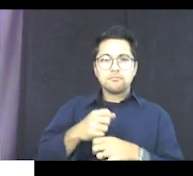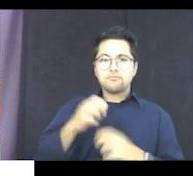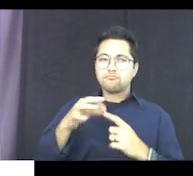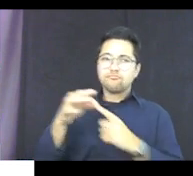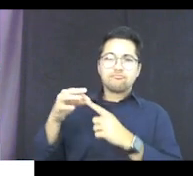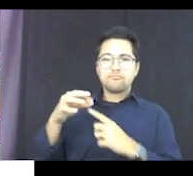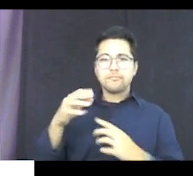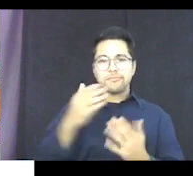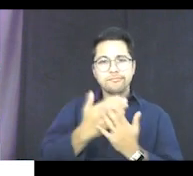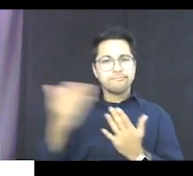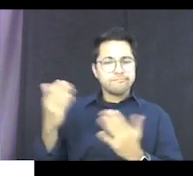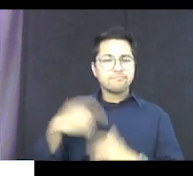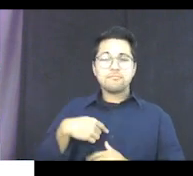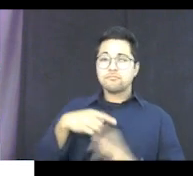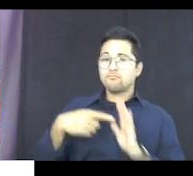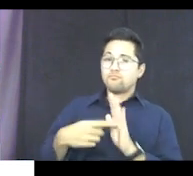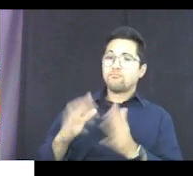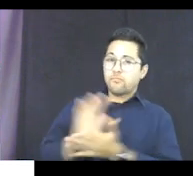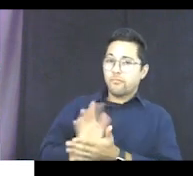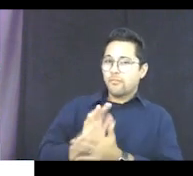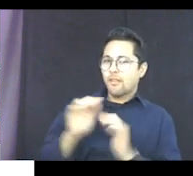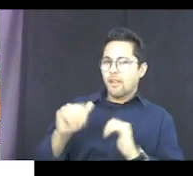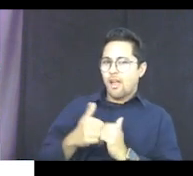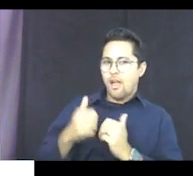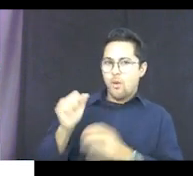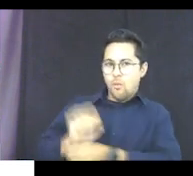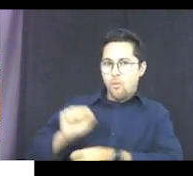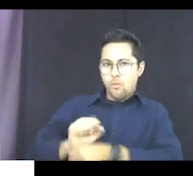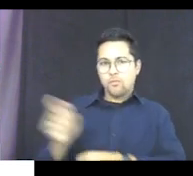So I'm going to show you a quick video of how you use this.